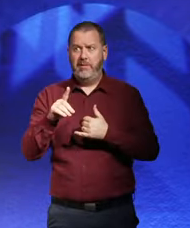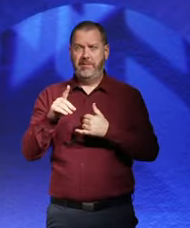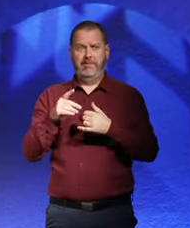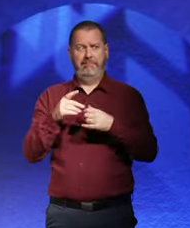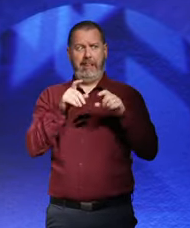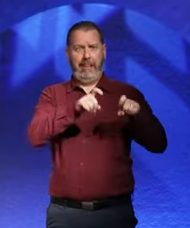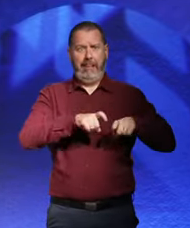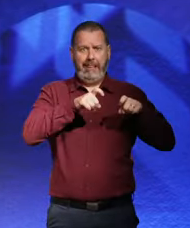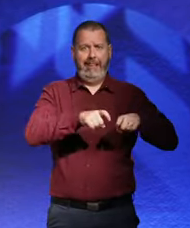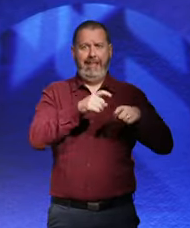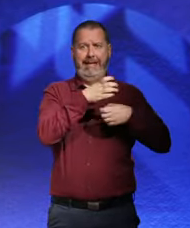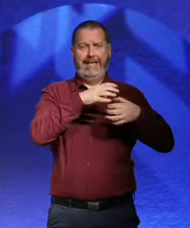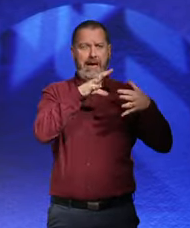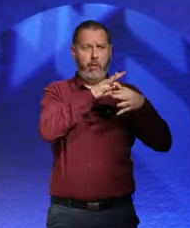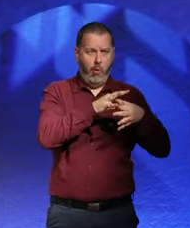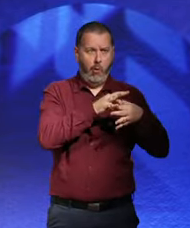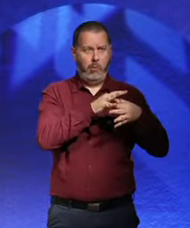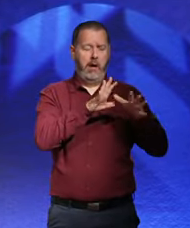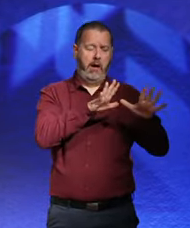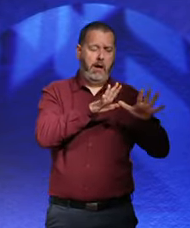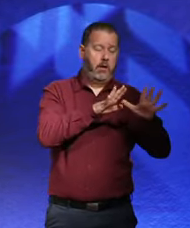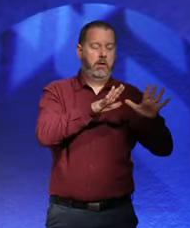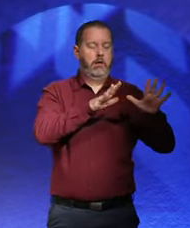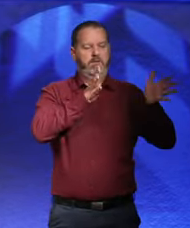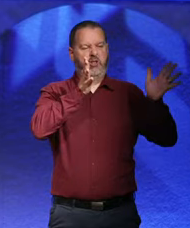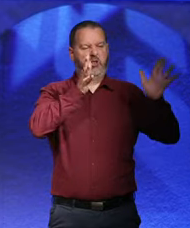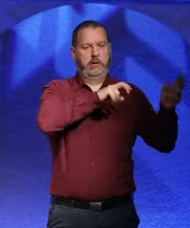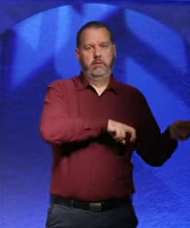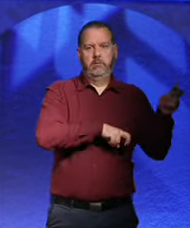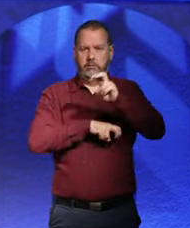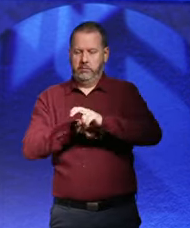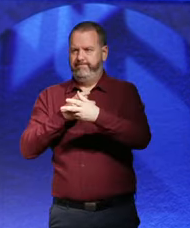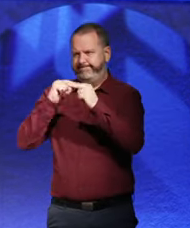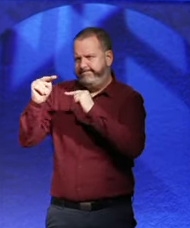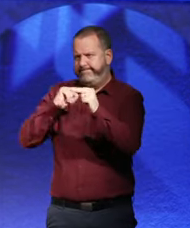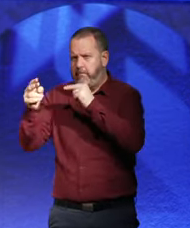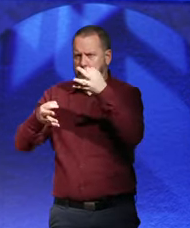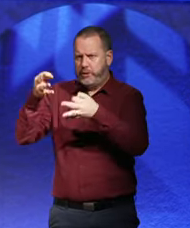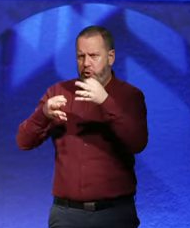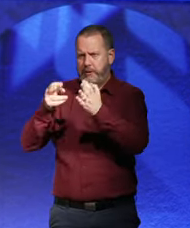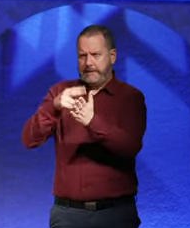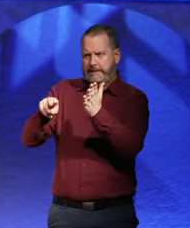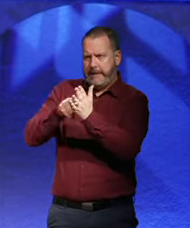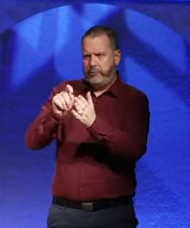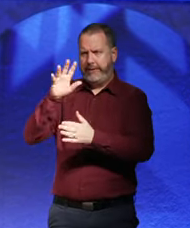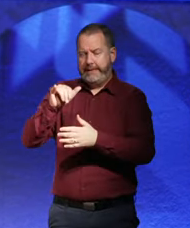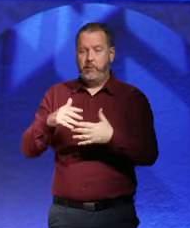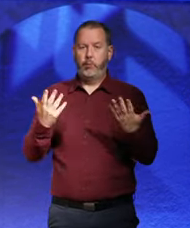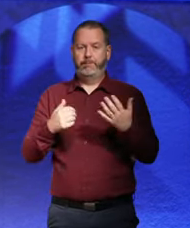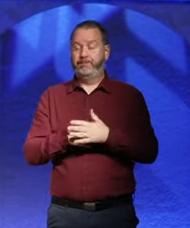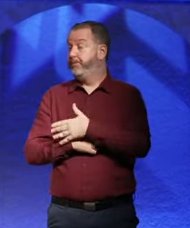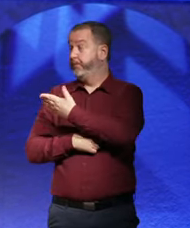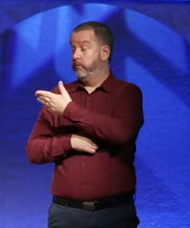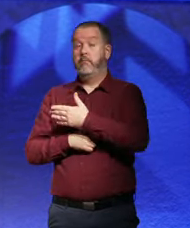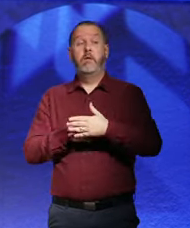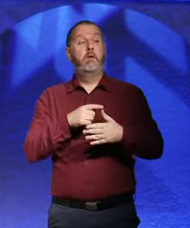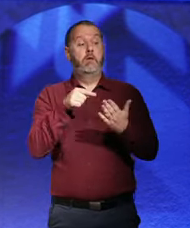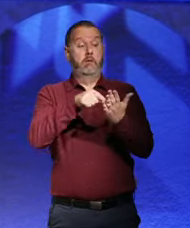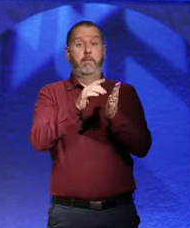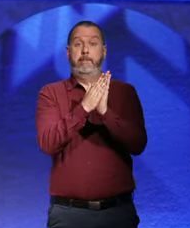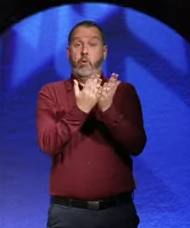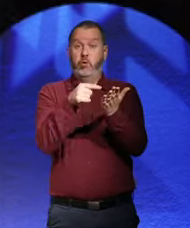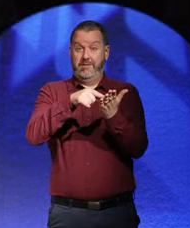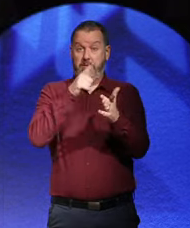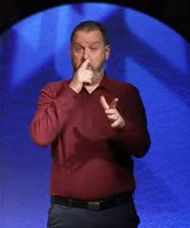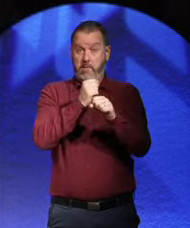and he goes to Paris and signs the Licarno Treaty. This is him to the League of Nations making a speech.